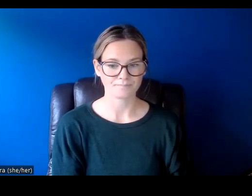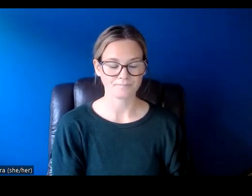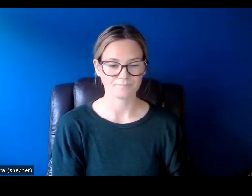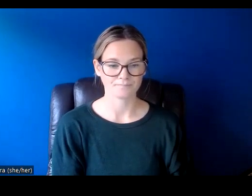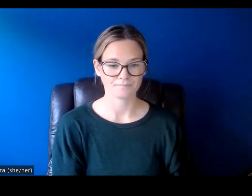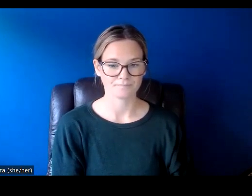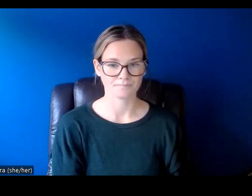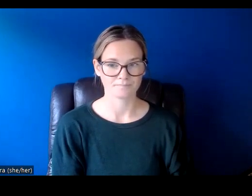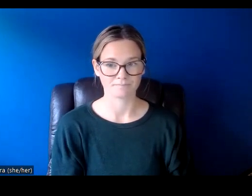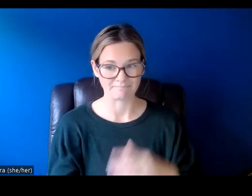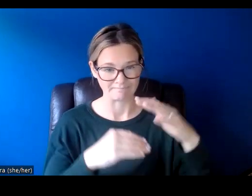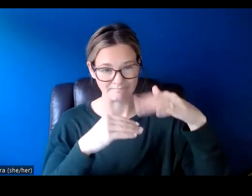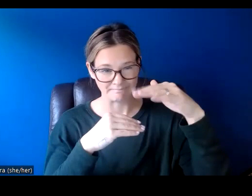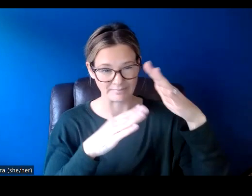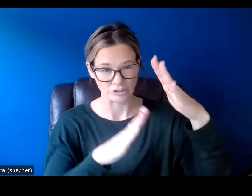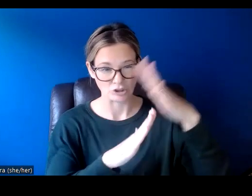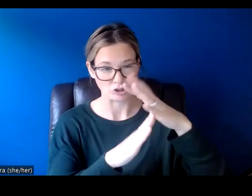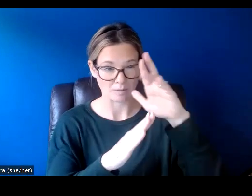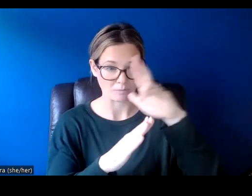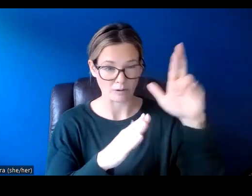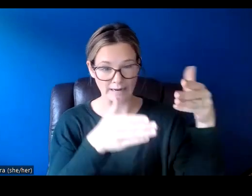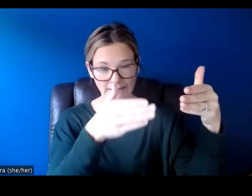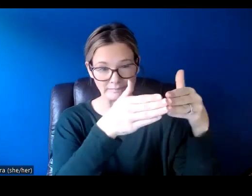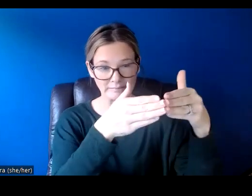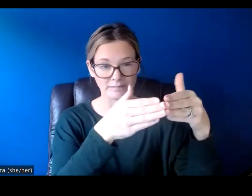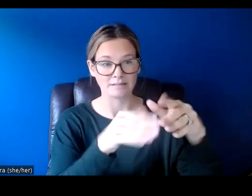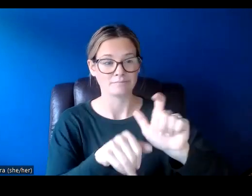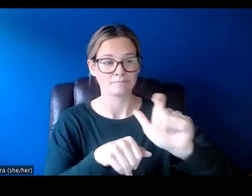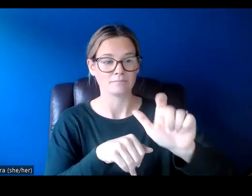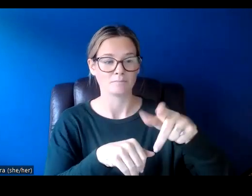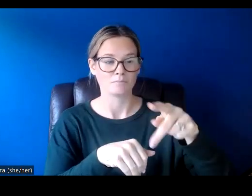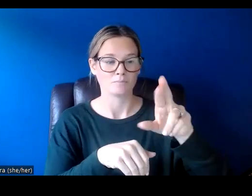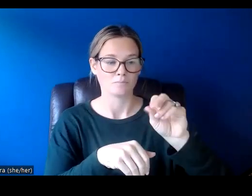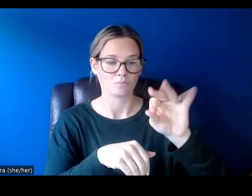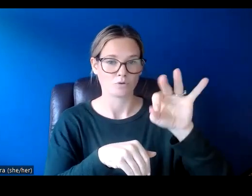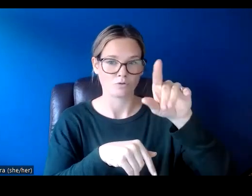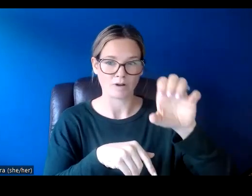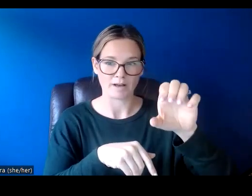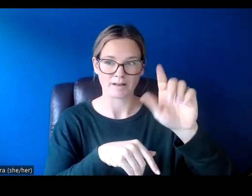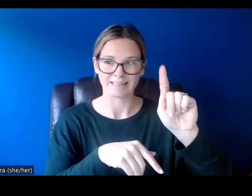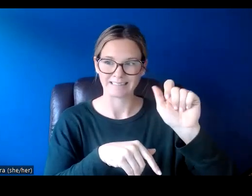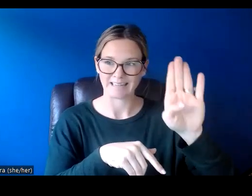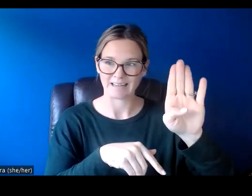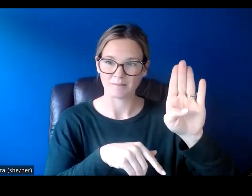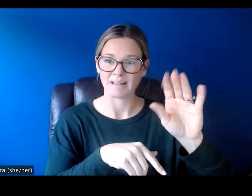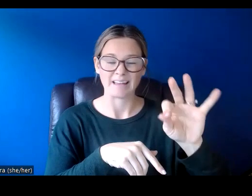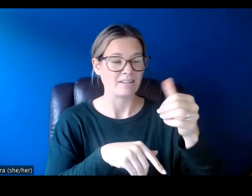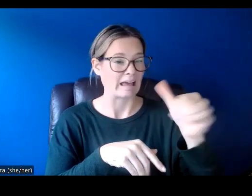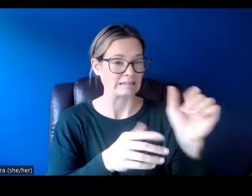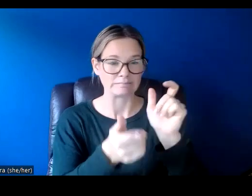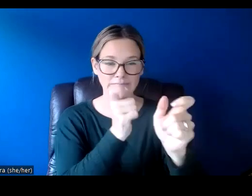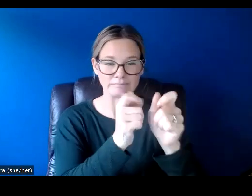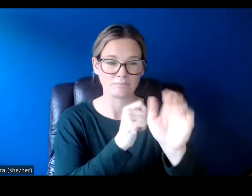Up in the top right hand corner, you'll be able to click your profile tab. If you need to make any changes